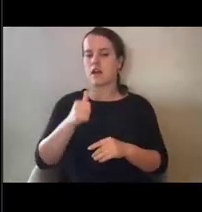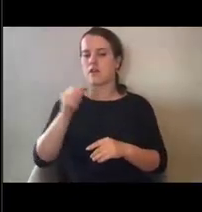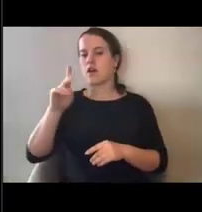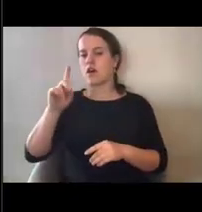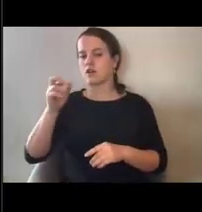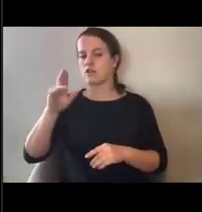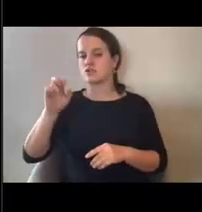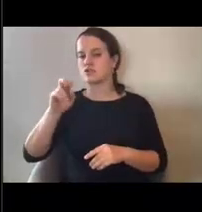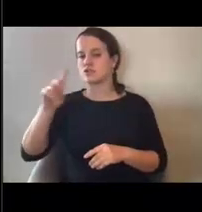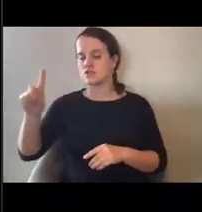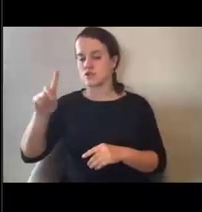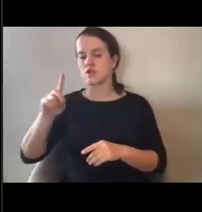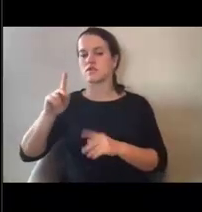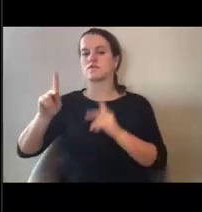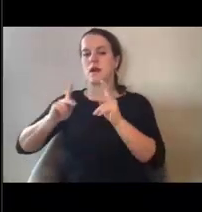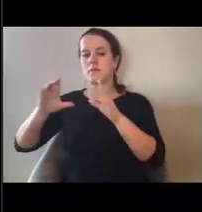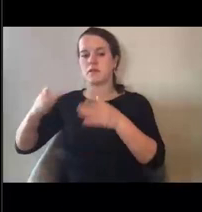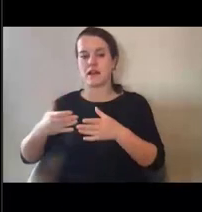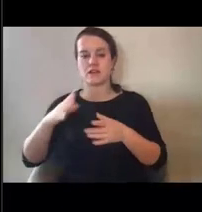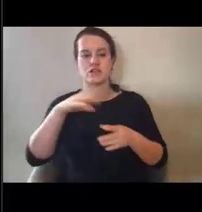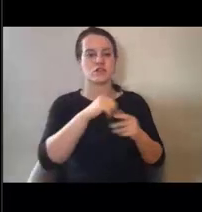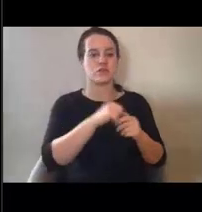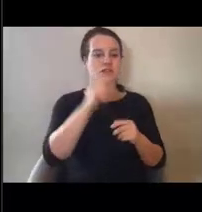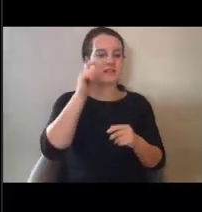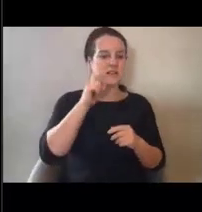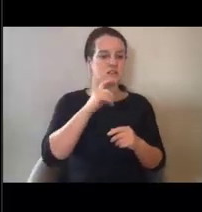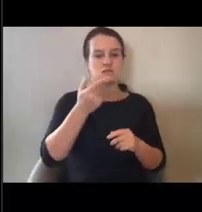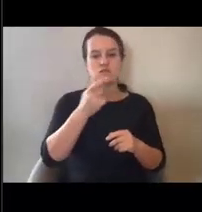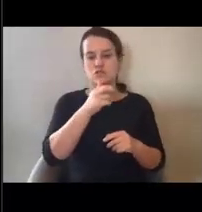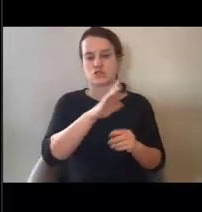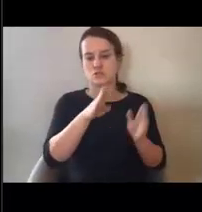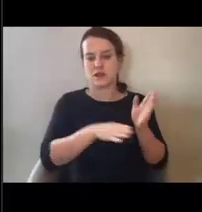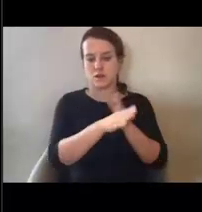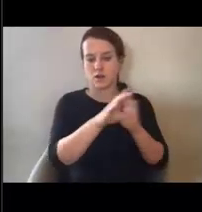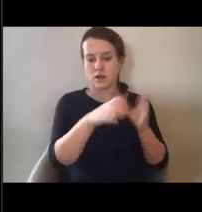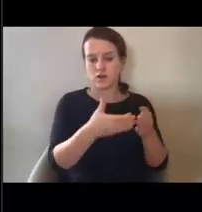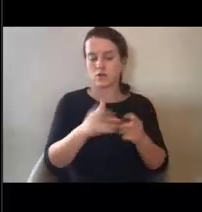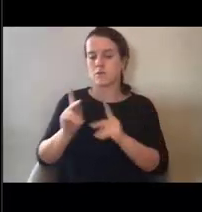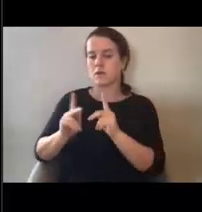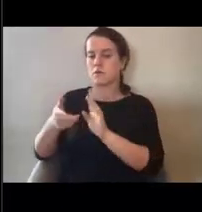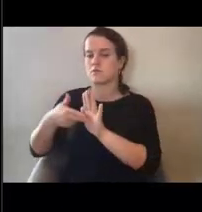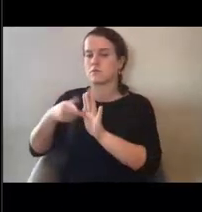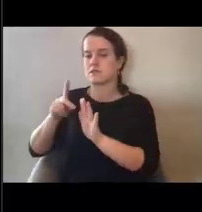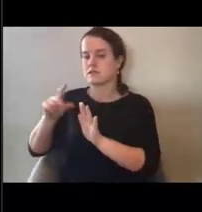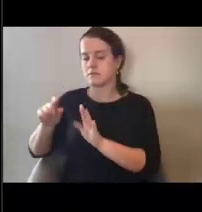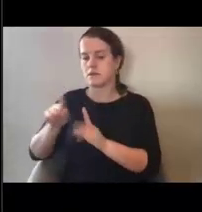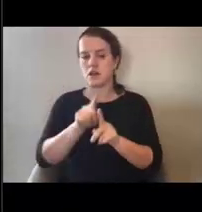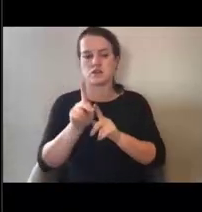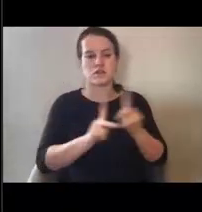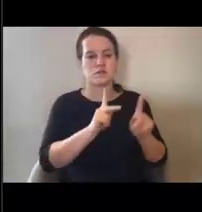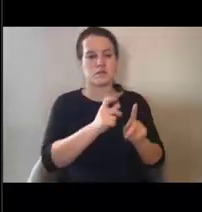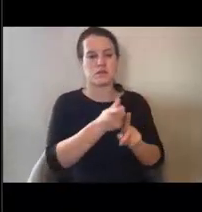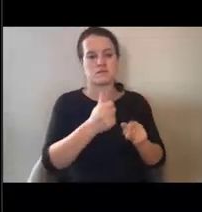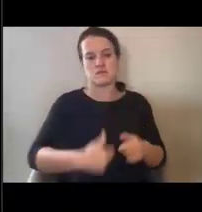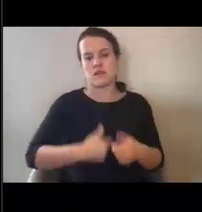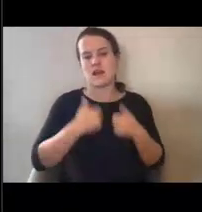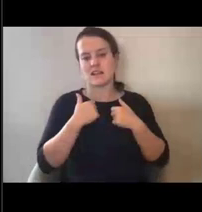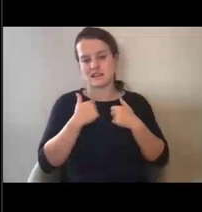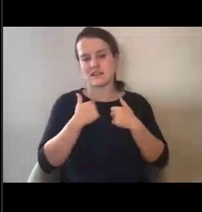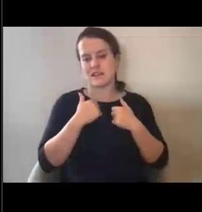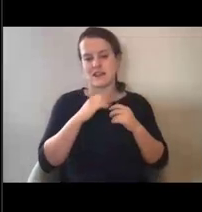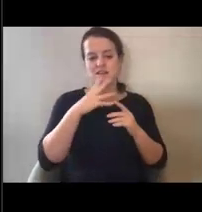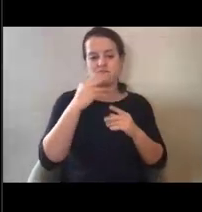sexual and gender minority groups, those living with disabilities, and those living at the margins of our economy. Executive Order